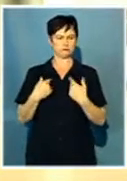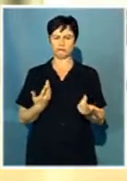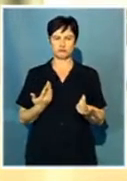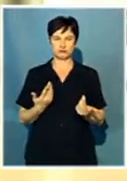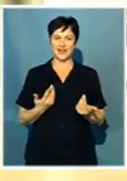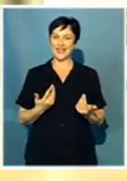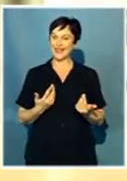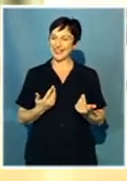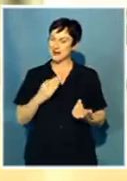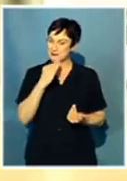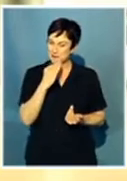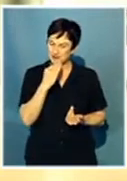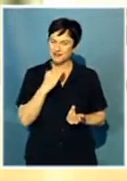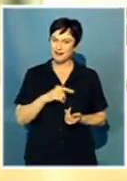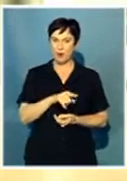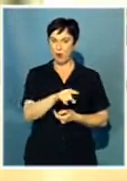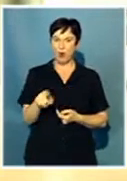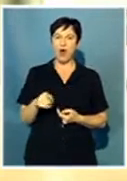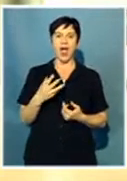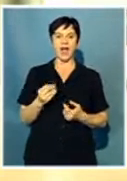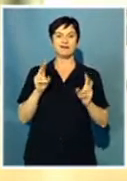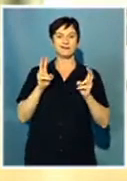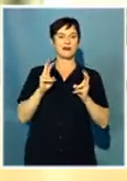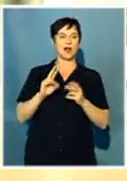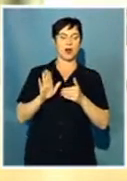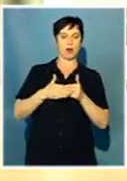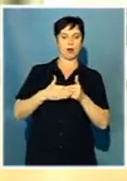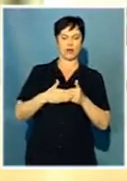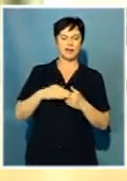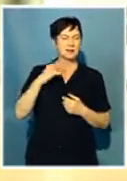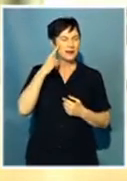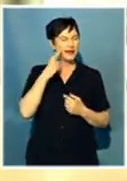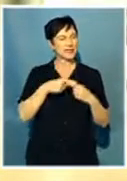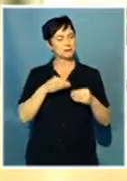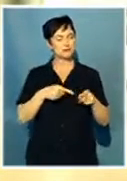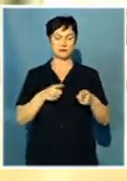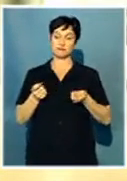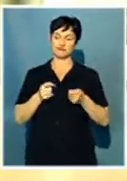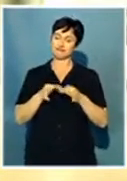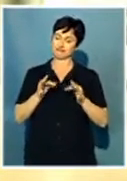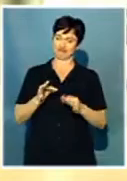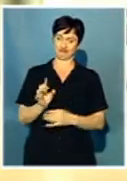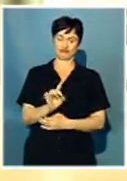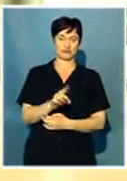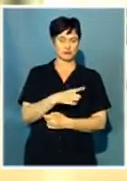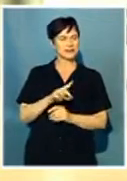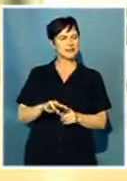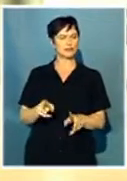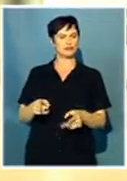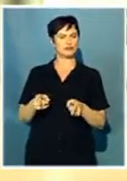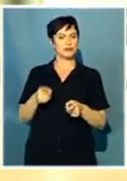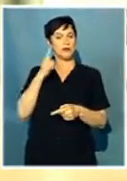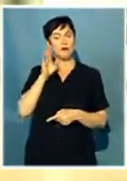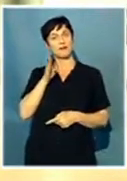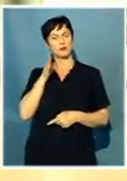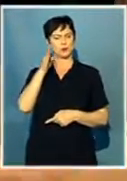else could really take it realistically because there's a lock-up period. So we think it's poor corporate governance and we think it sets a dangerous precedent in